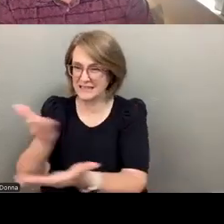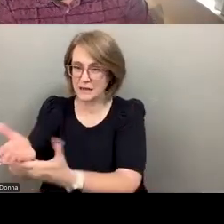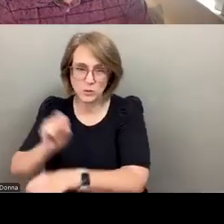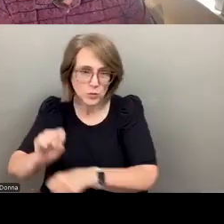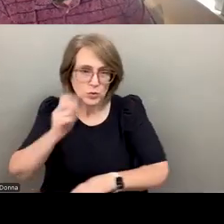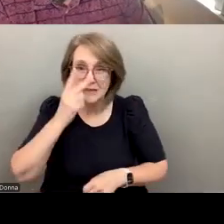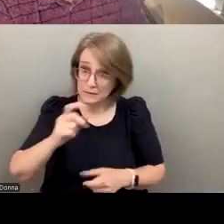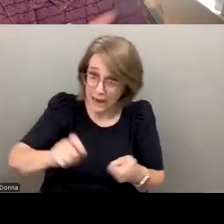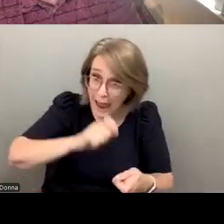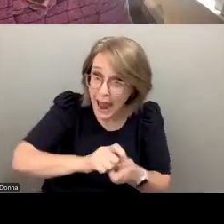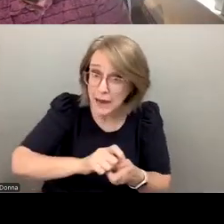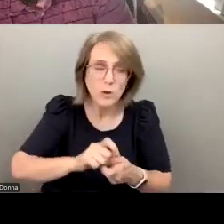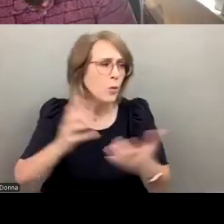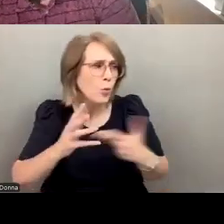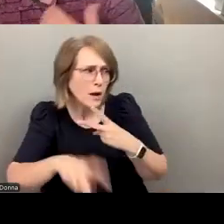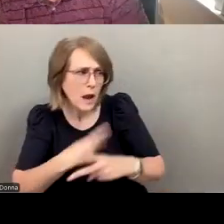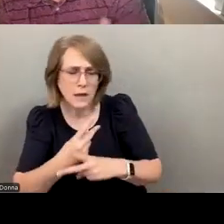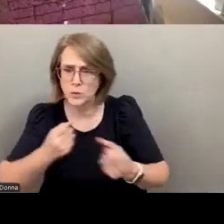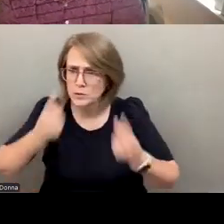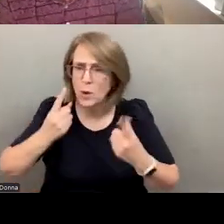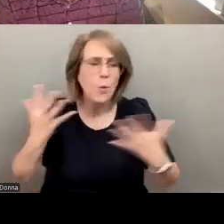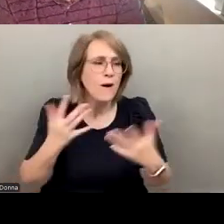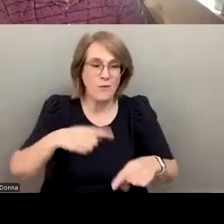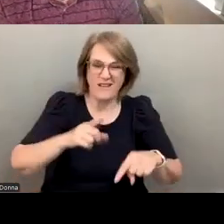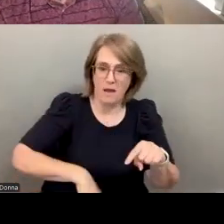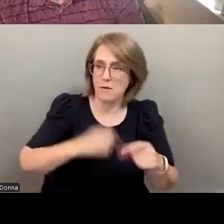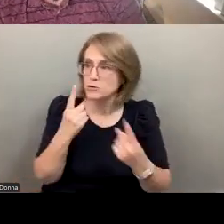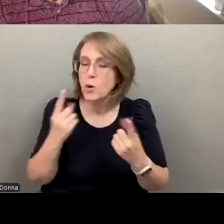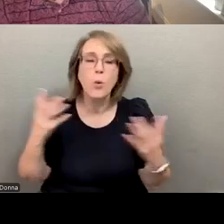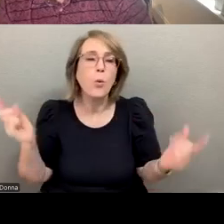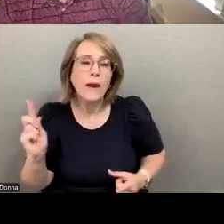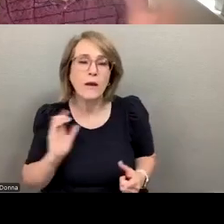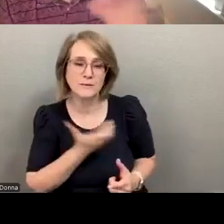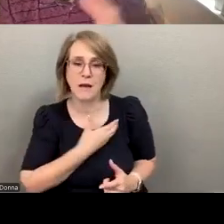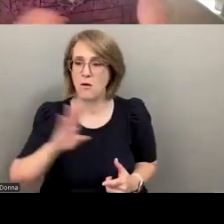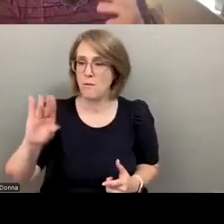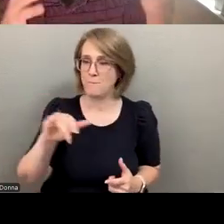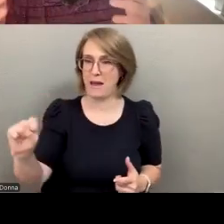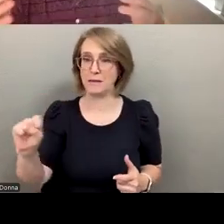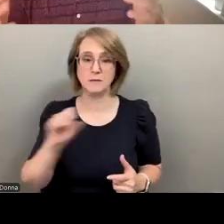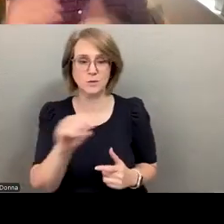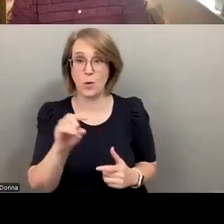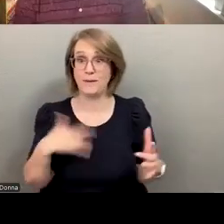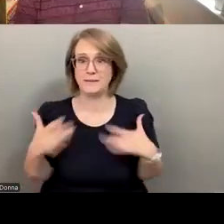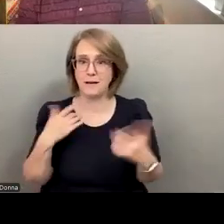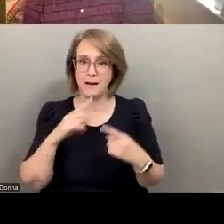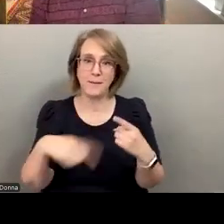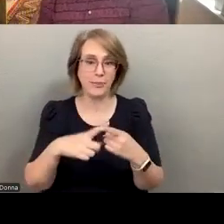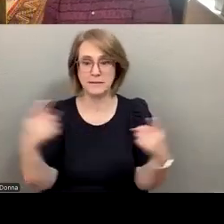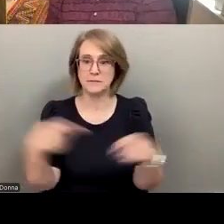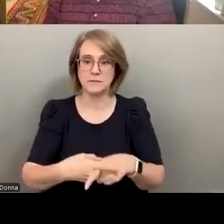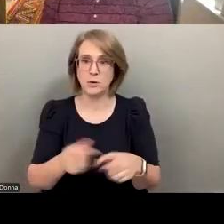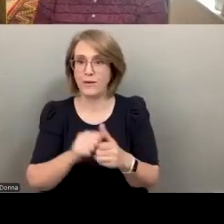types of things can we understand, what types of things can't we, and where are the potential biases? So excited about this intersection of AI and